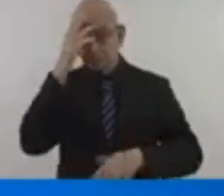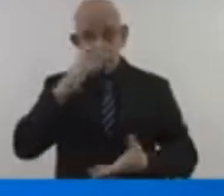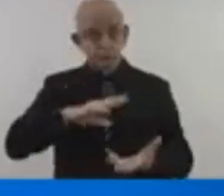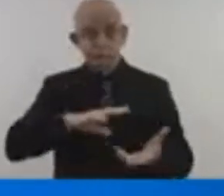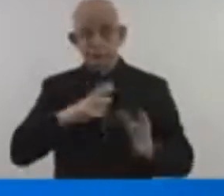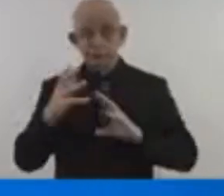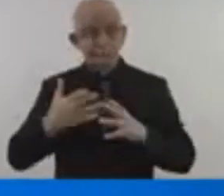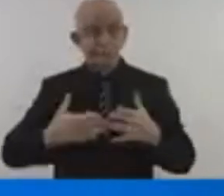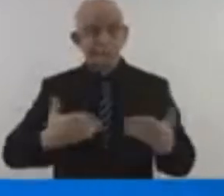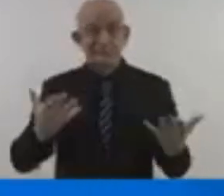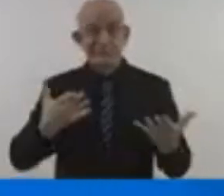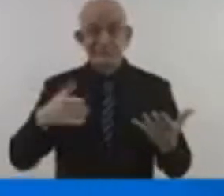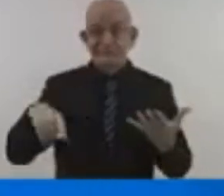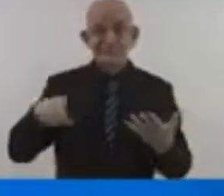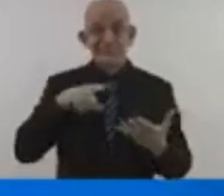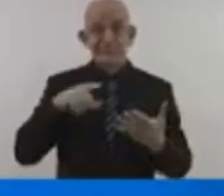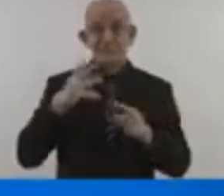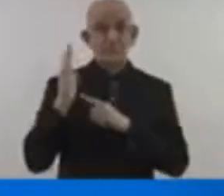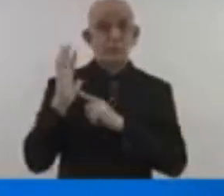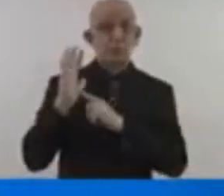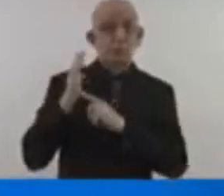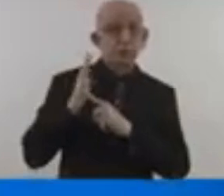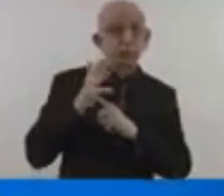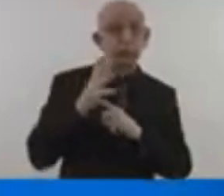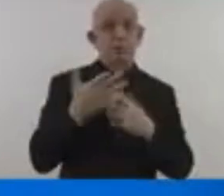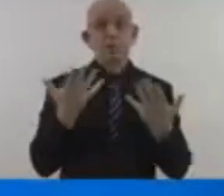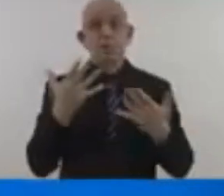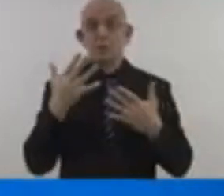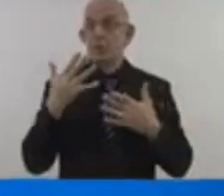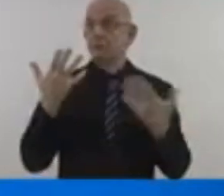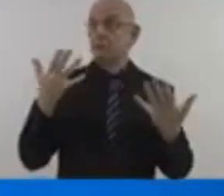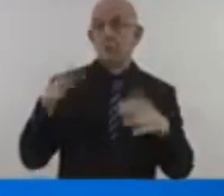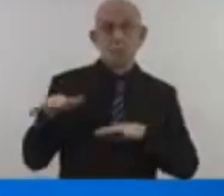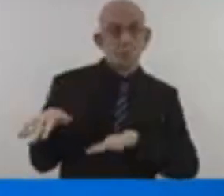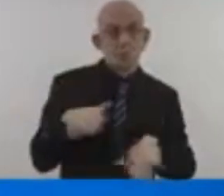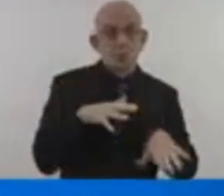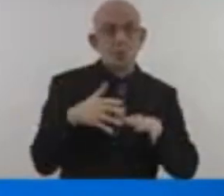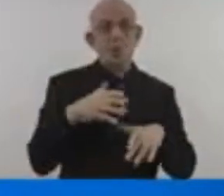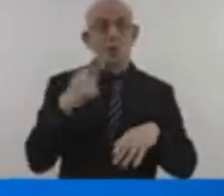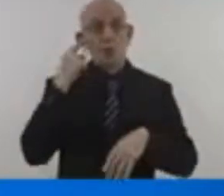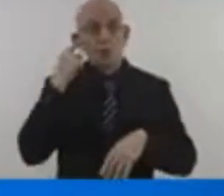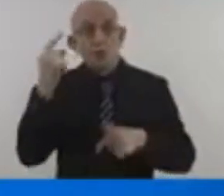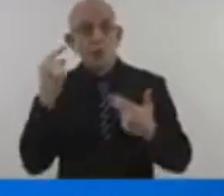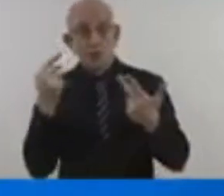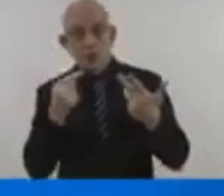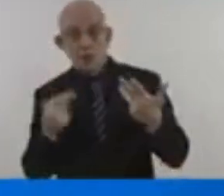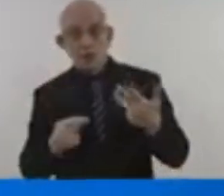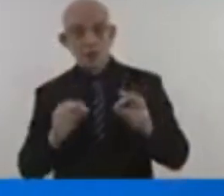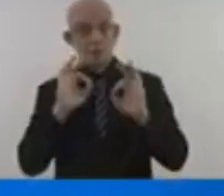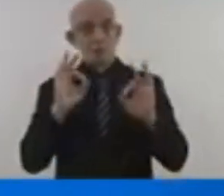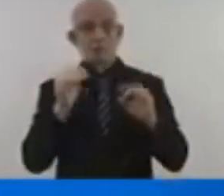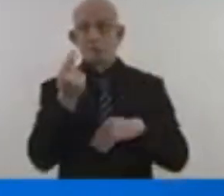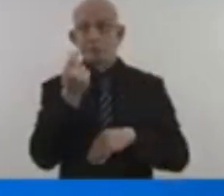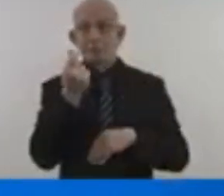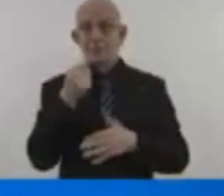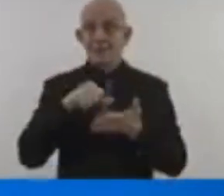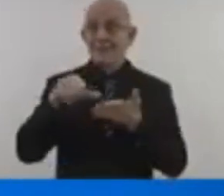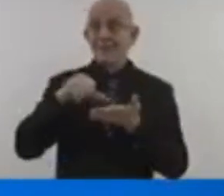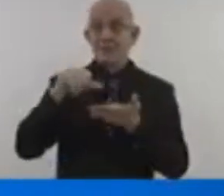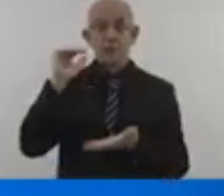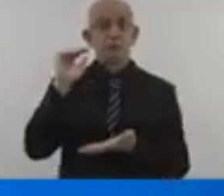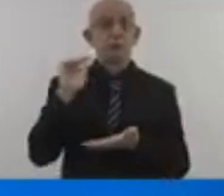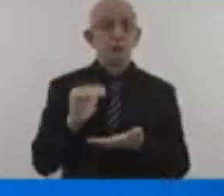time, the amount invested in grids and renewables overtook the amount spent on fossil